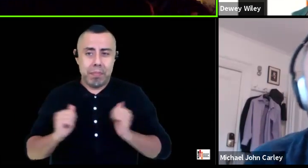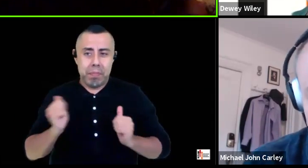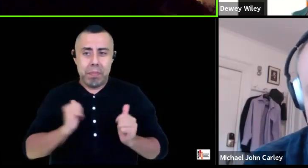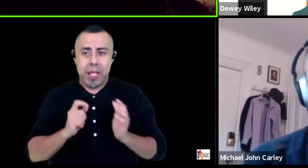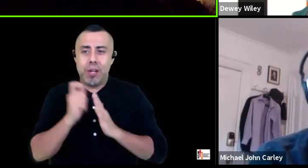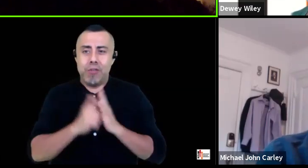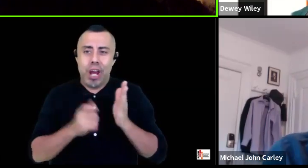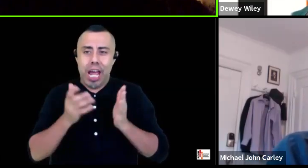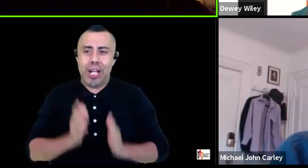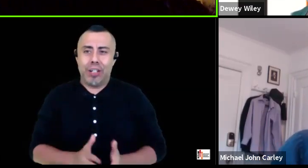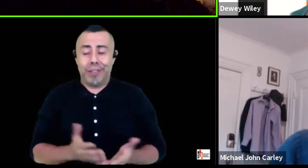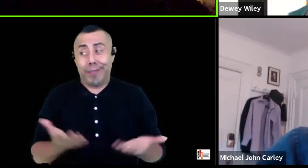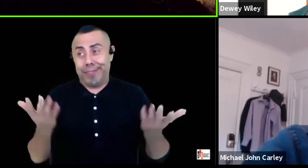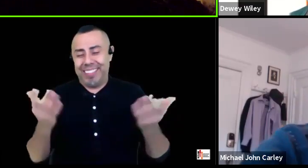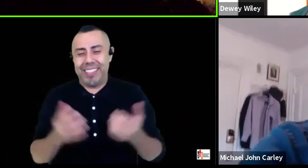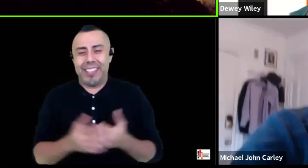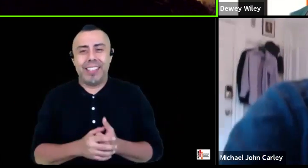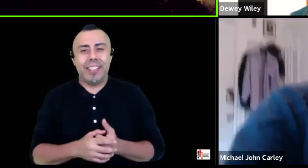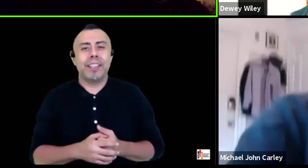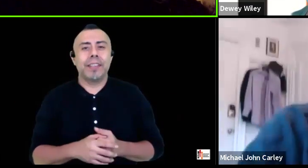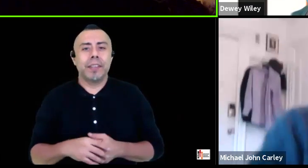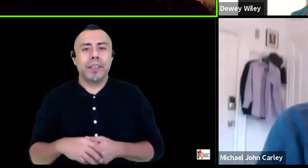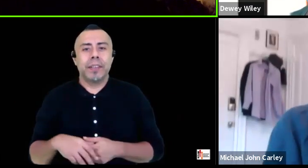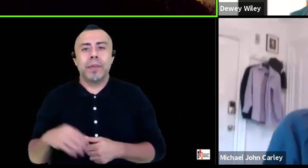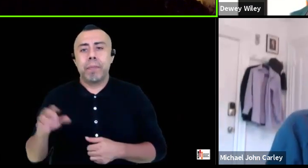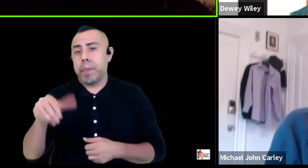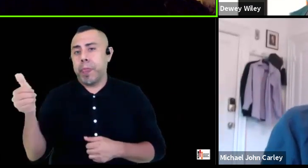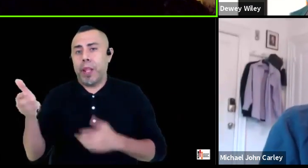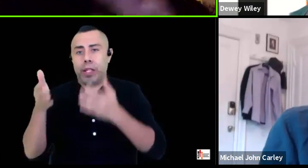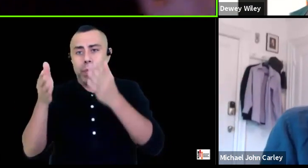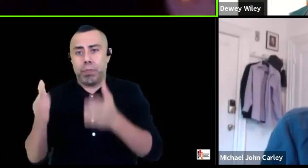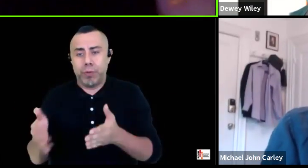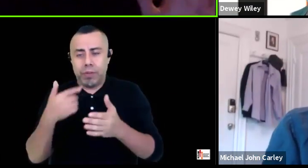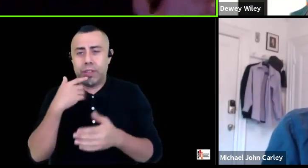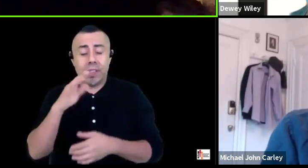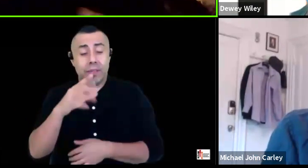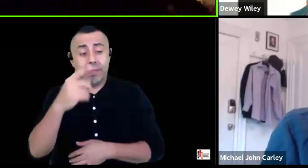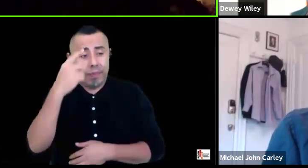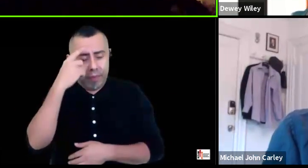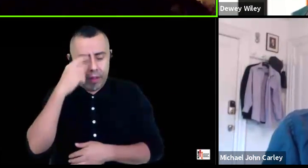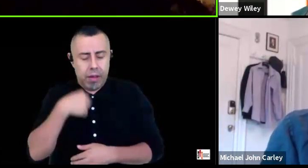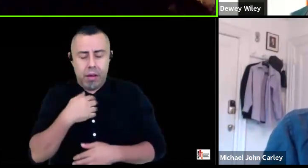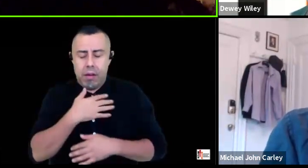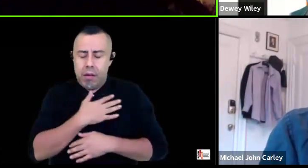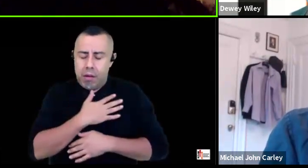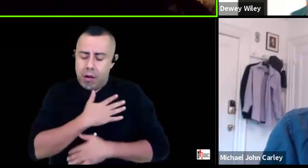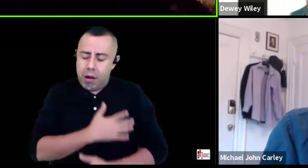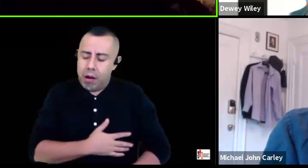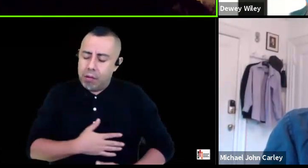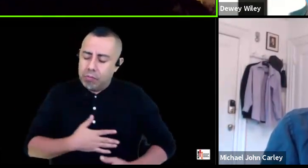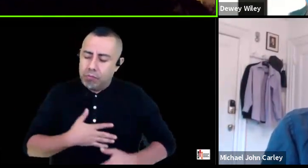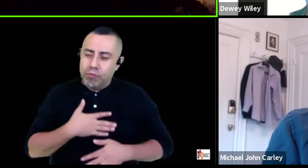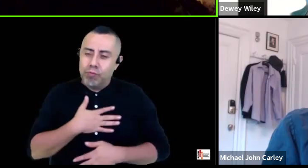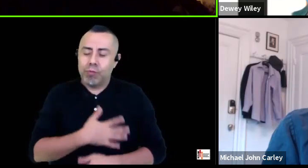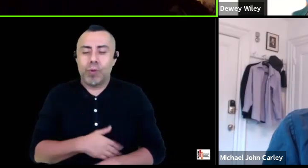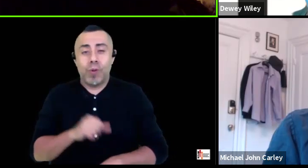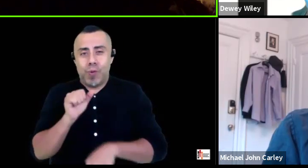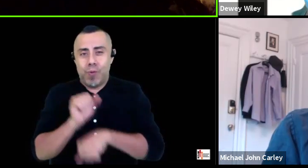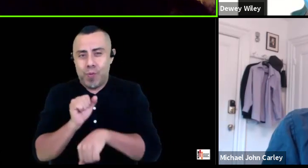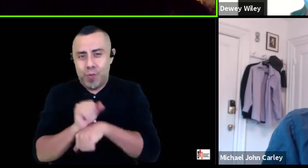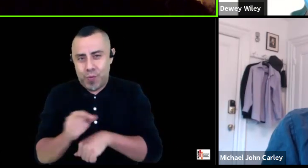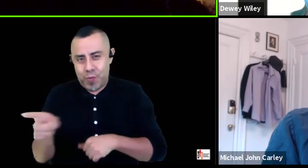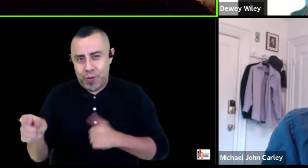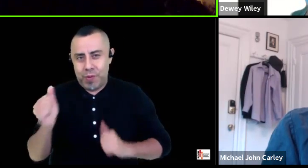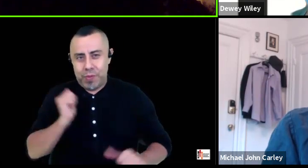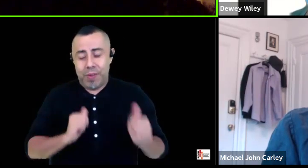very much enjoyed working on this um and it's like kind of tiptoeing the line between uh comedy